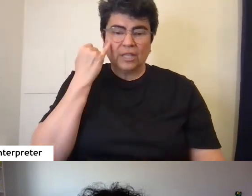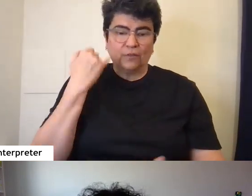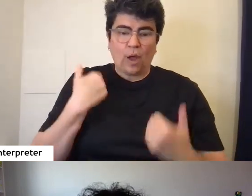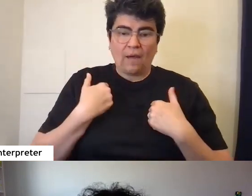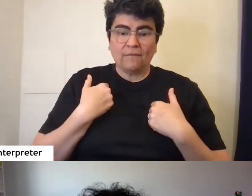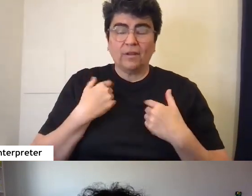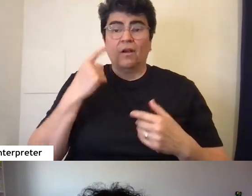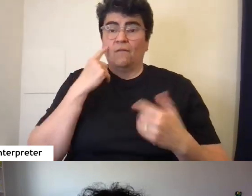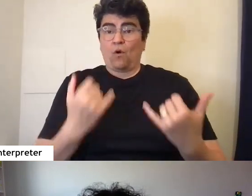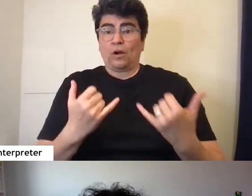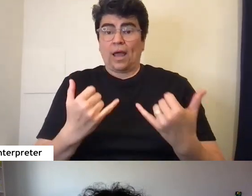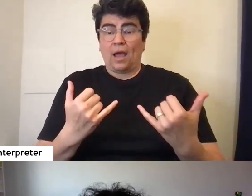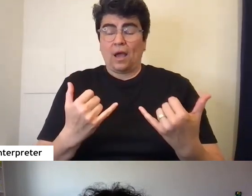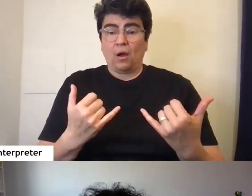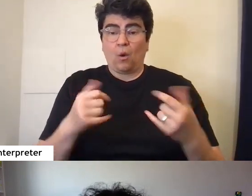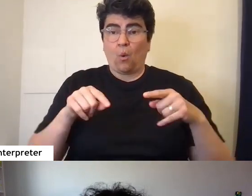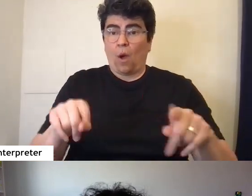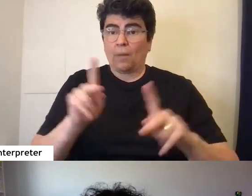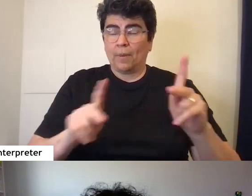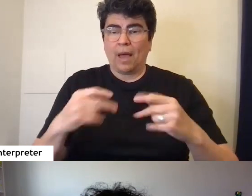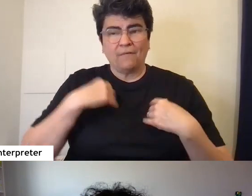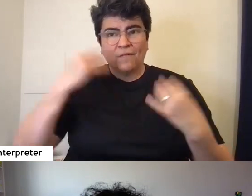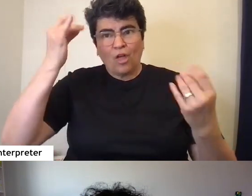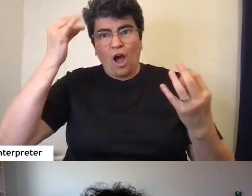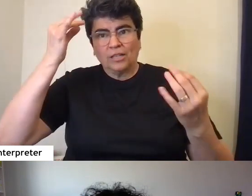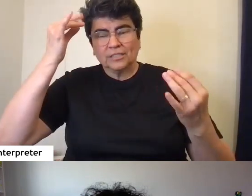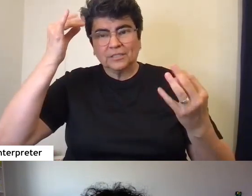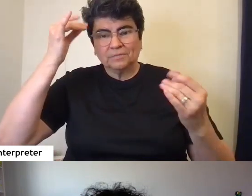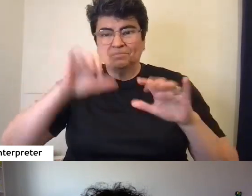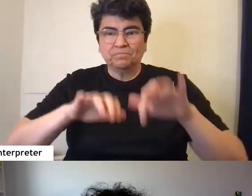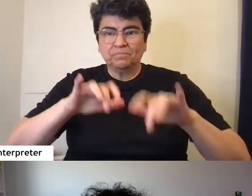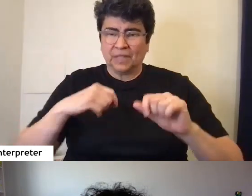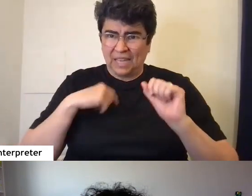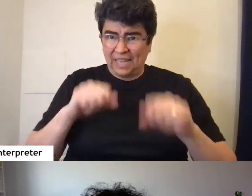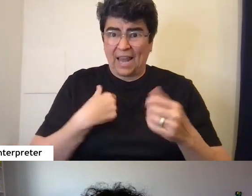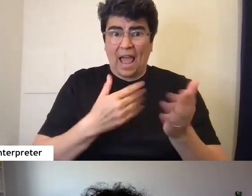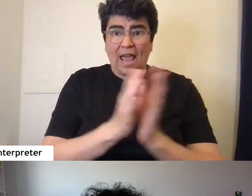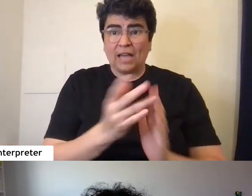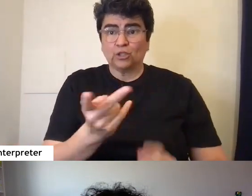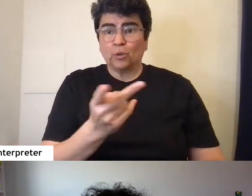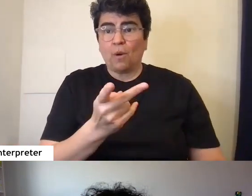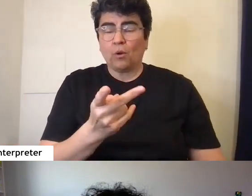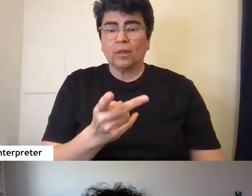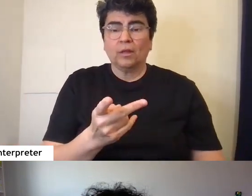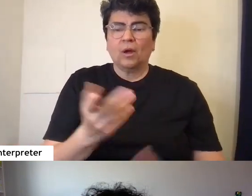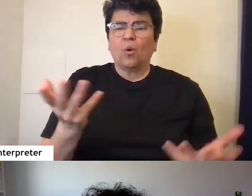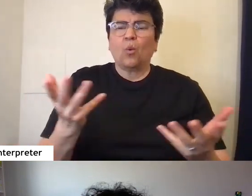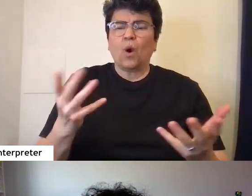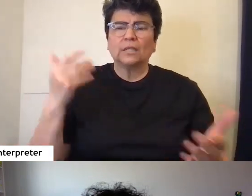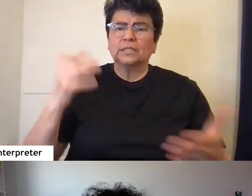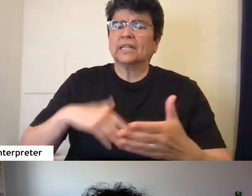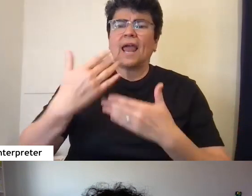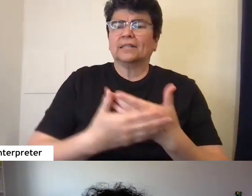In the meantime, while people have their thoughts percolating can I ask you both, you know, what is coming